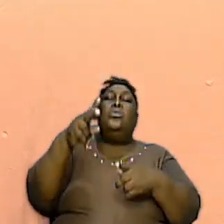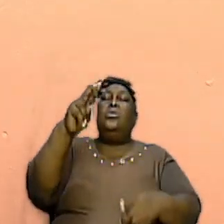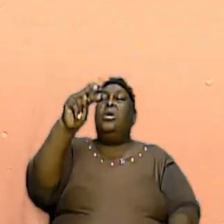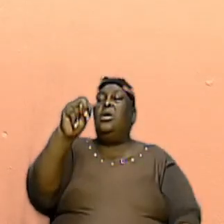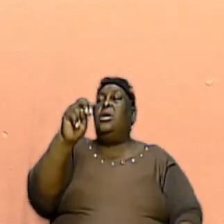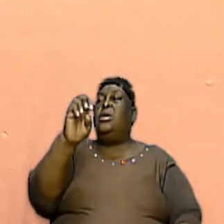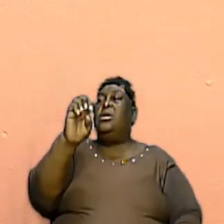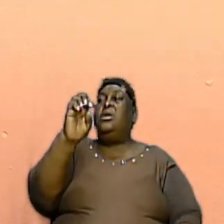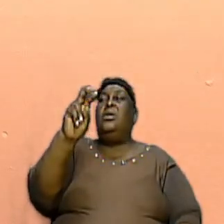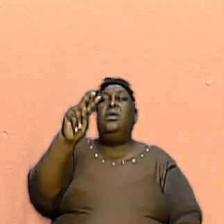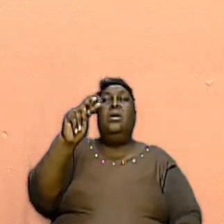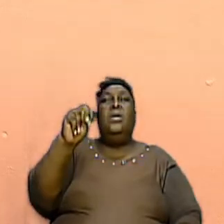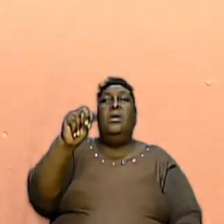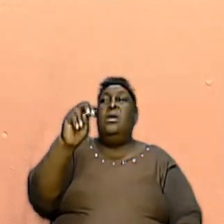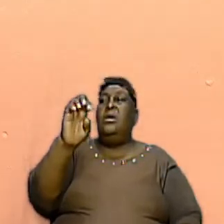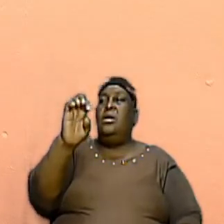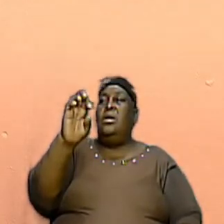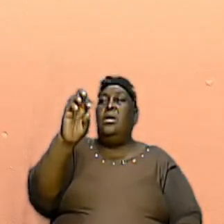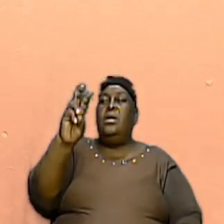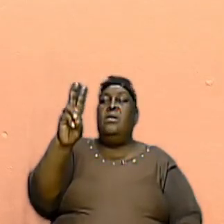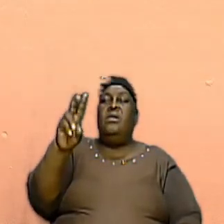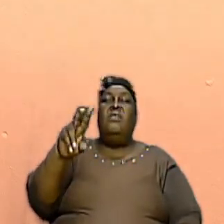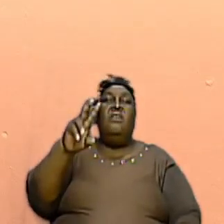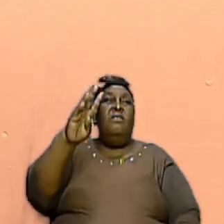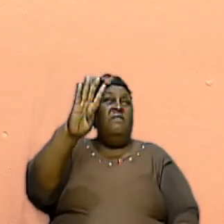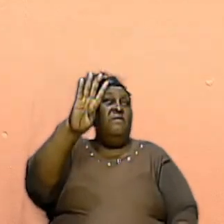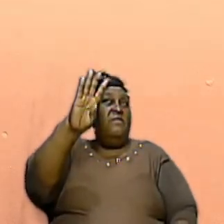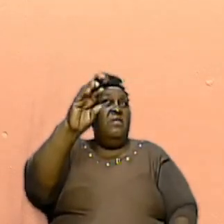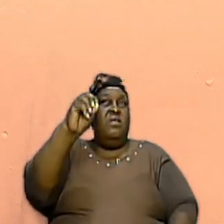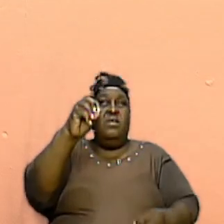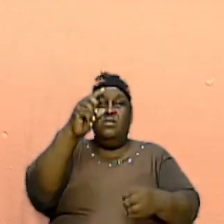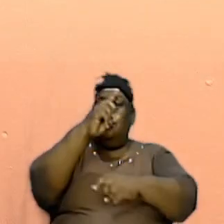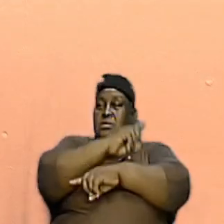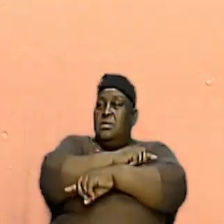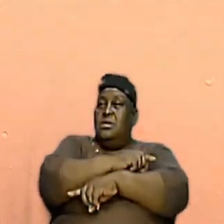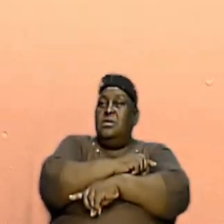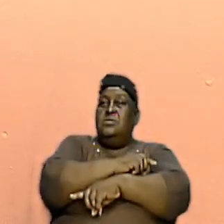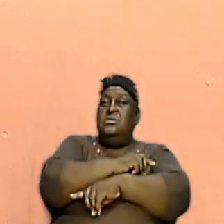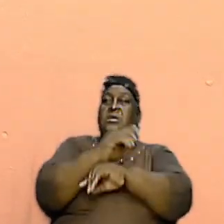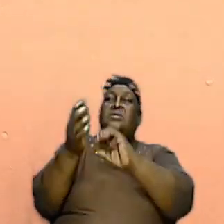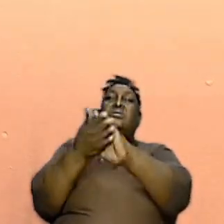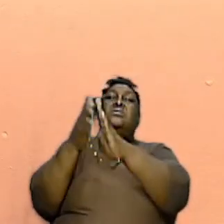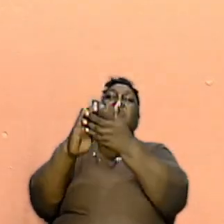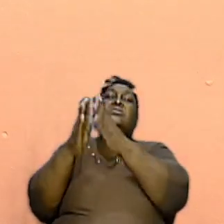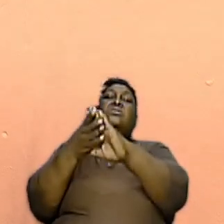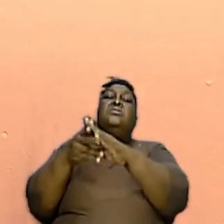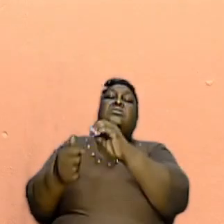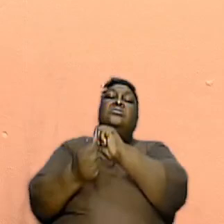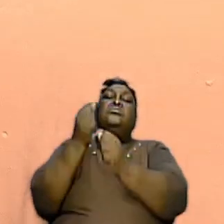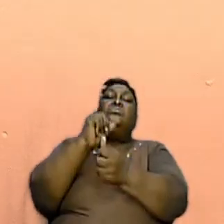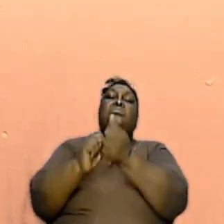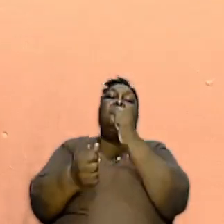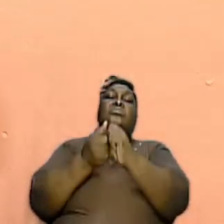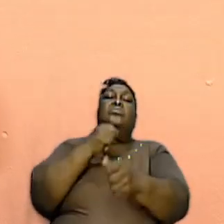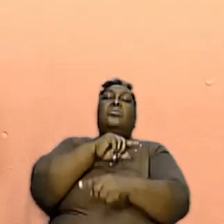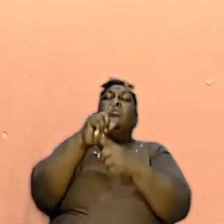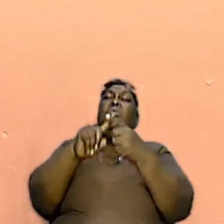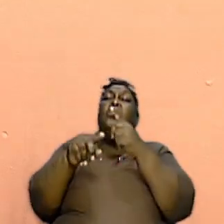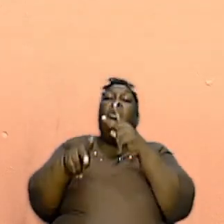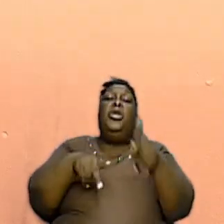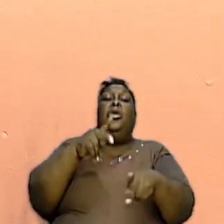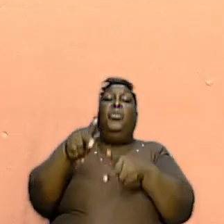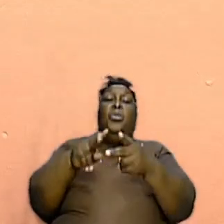is yet farted is and Nineveh shall be destroyed and when the people repent even